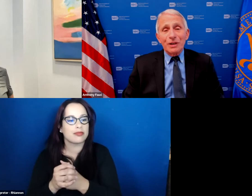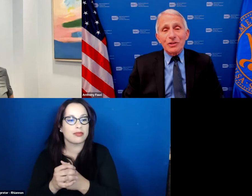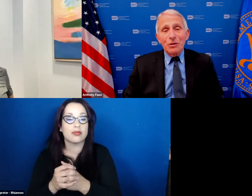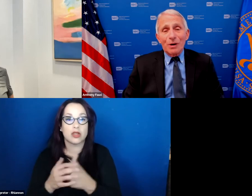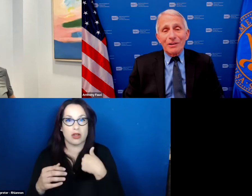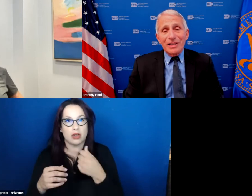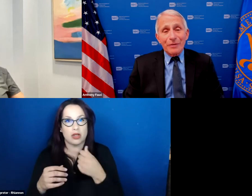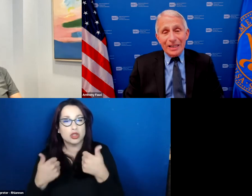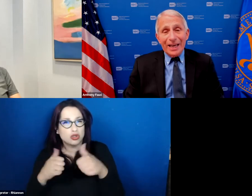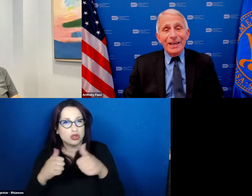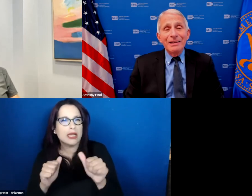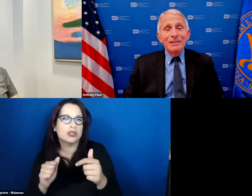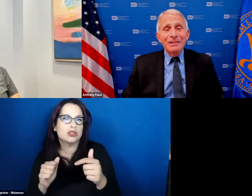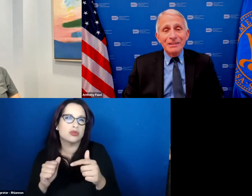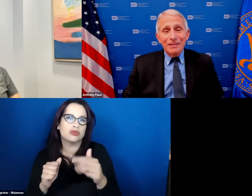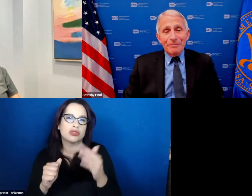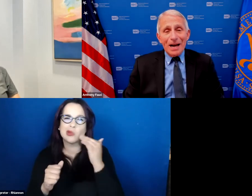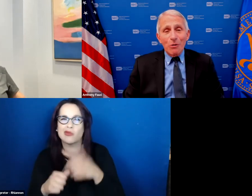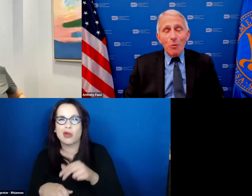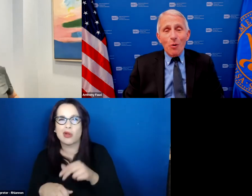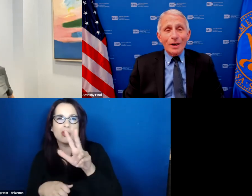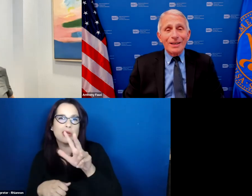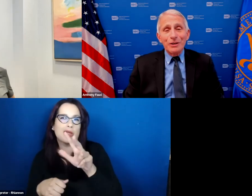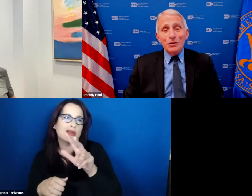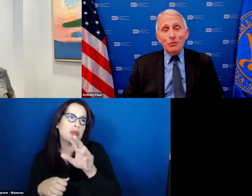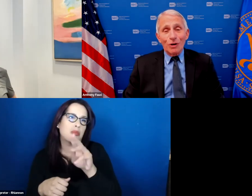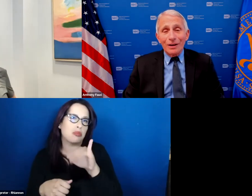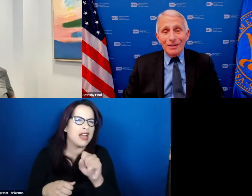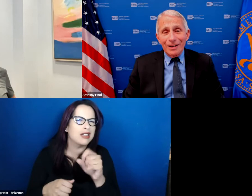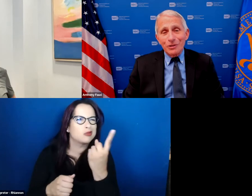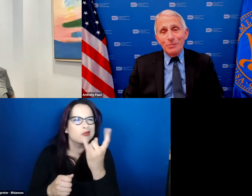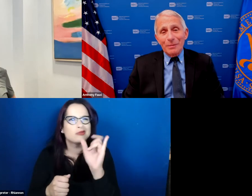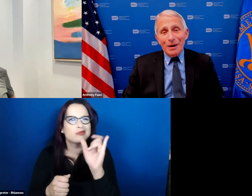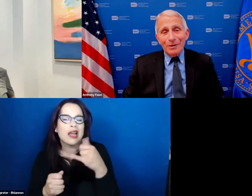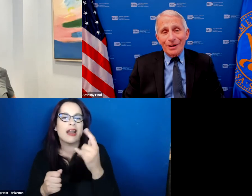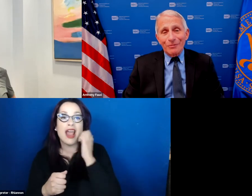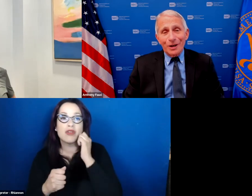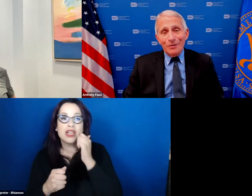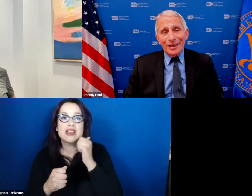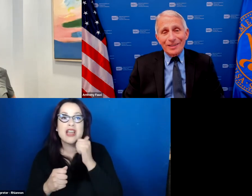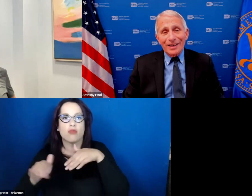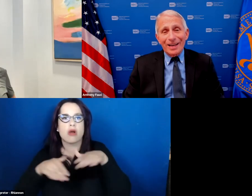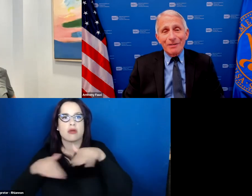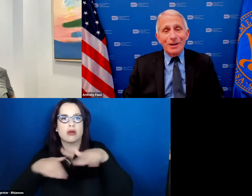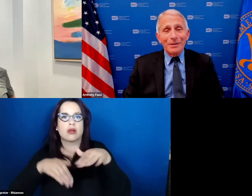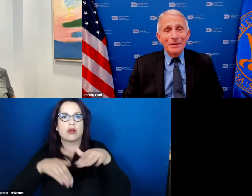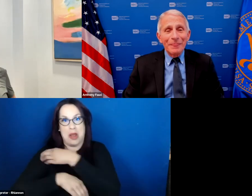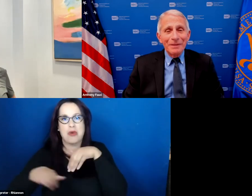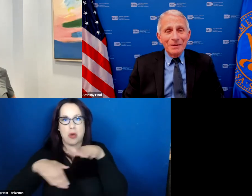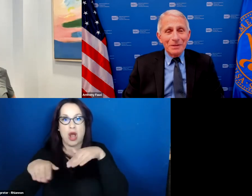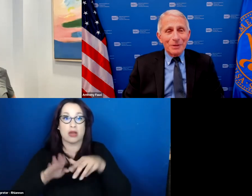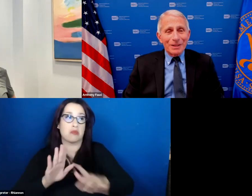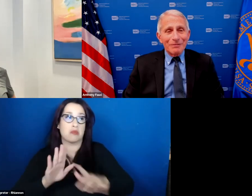three or so miles every day of power walking I used to run I used to be a marathon runner and a 10k runner